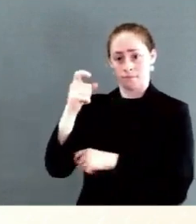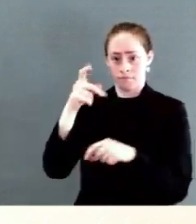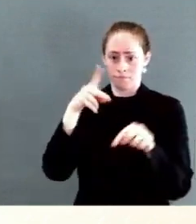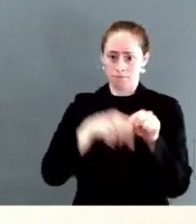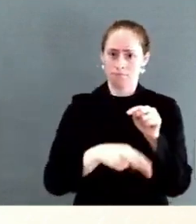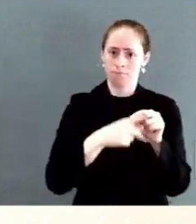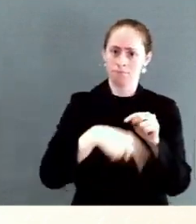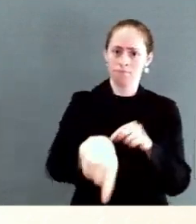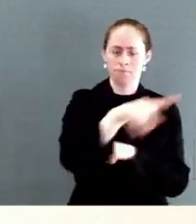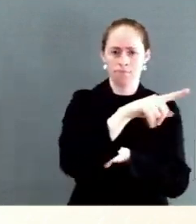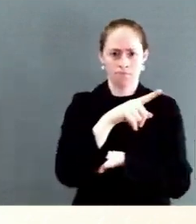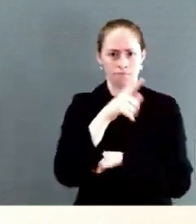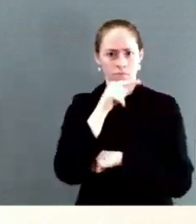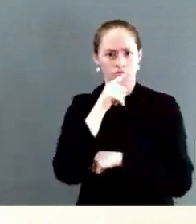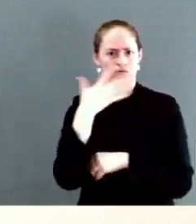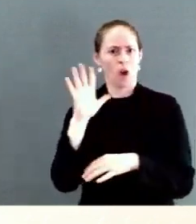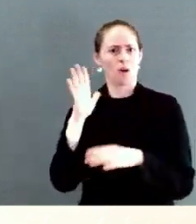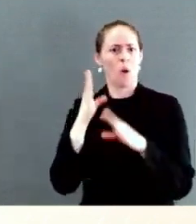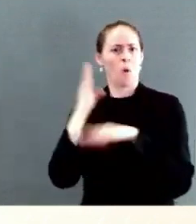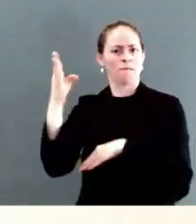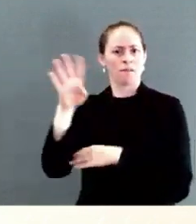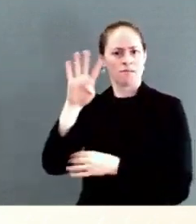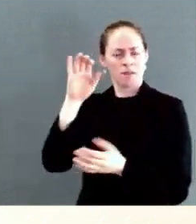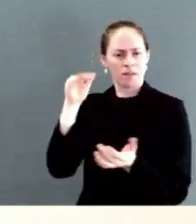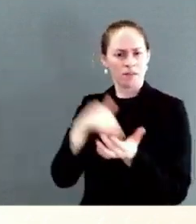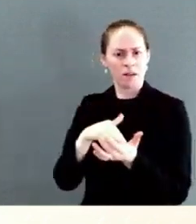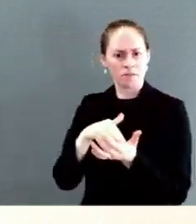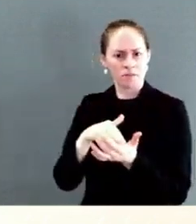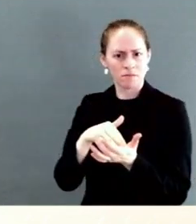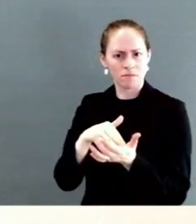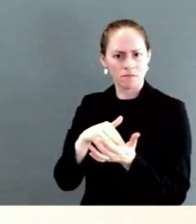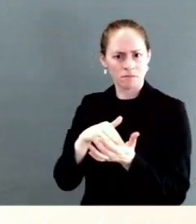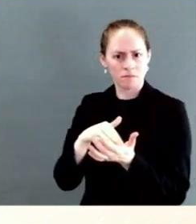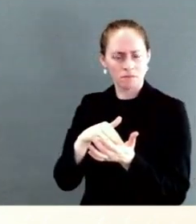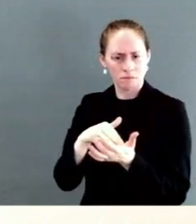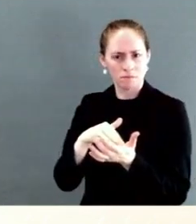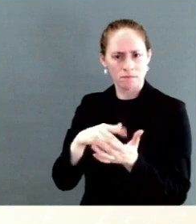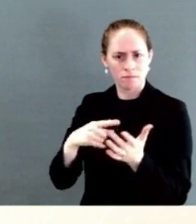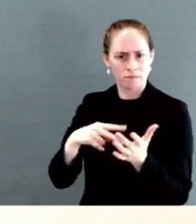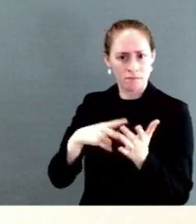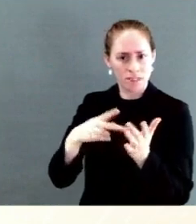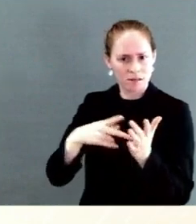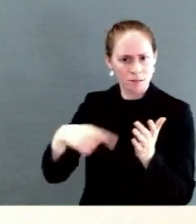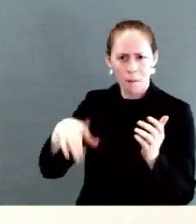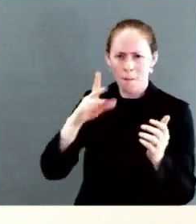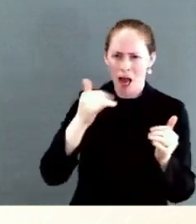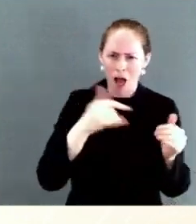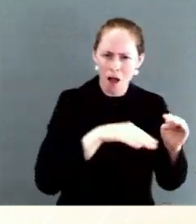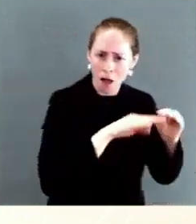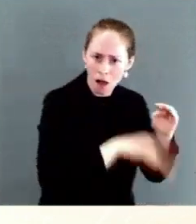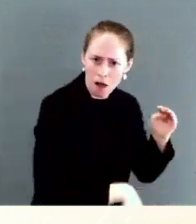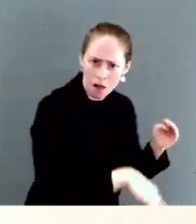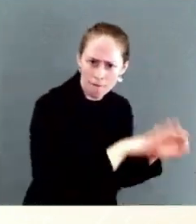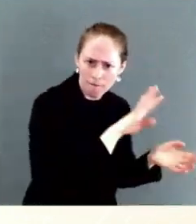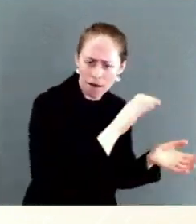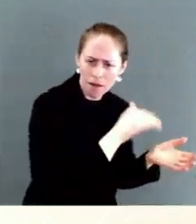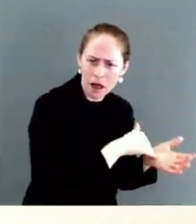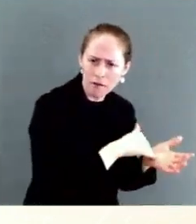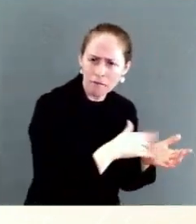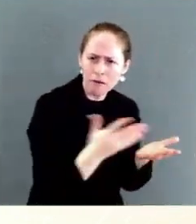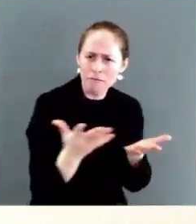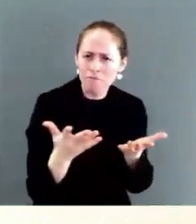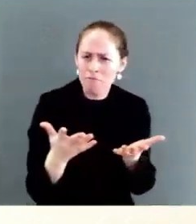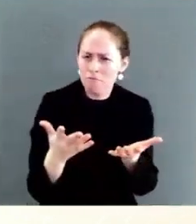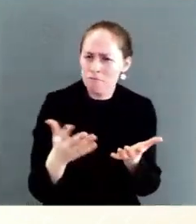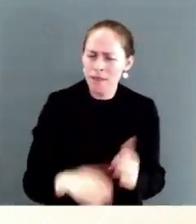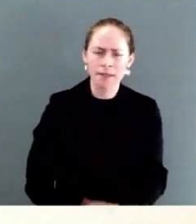under $400,000. Tax cuts for people over that, that's possible. Ms. I think the totality of the bill, which is the most important piece here, is cutting